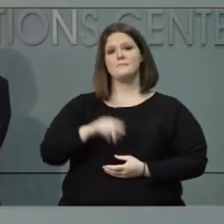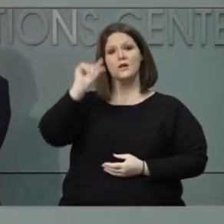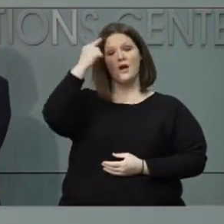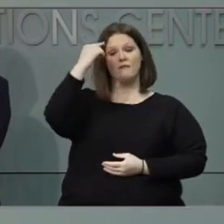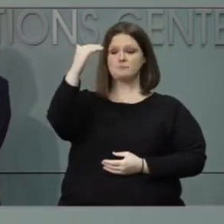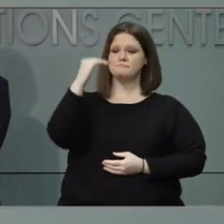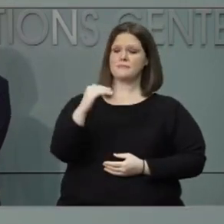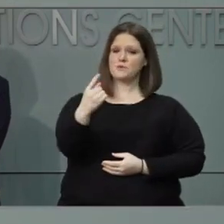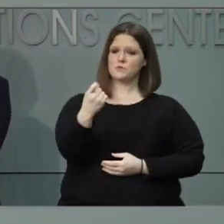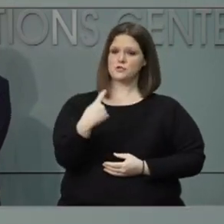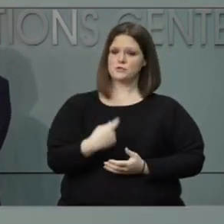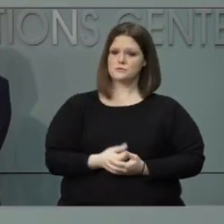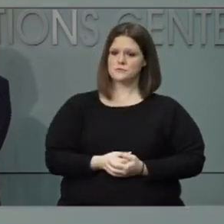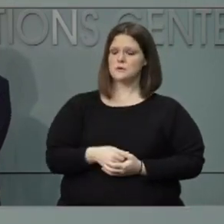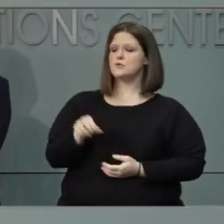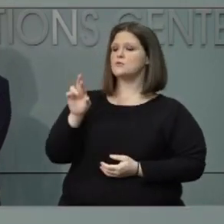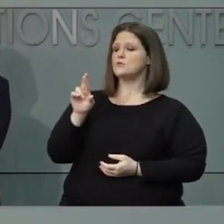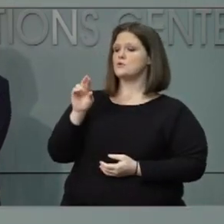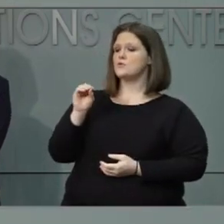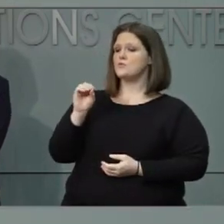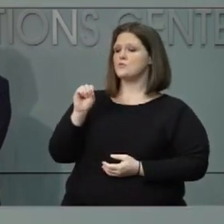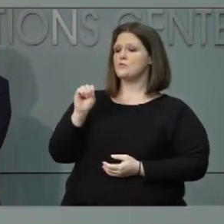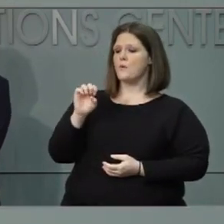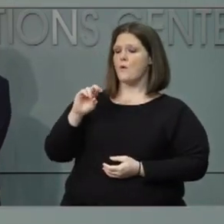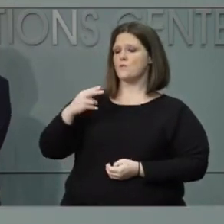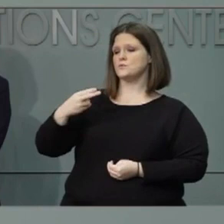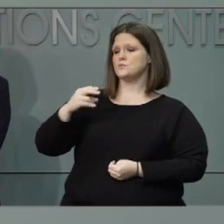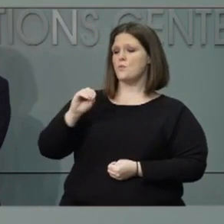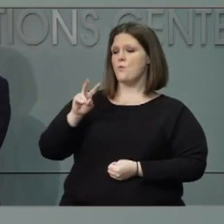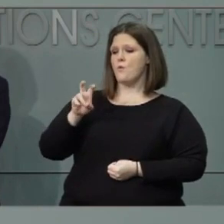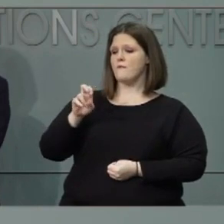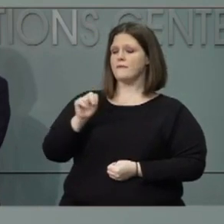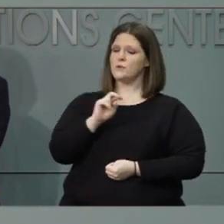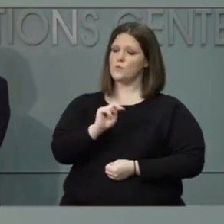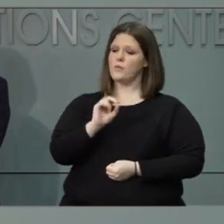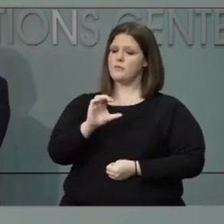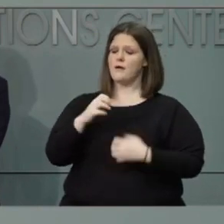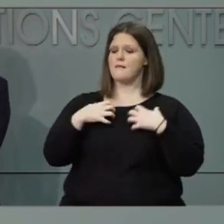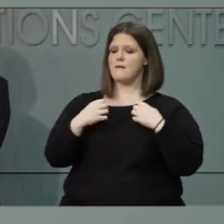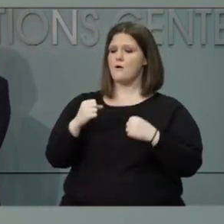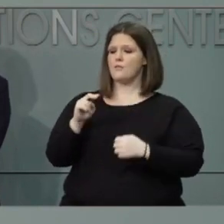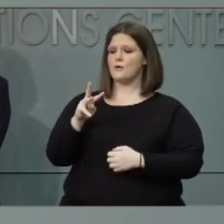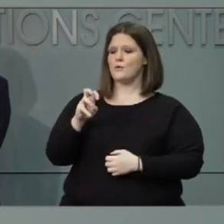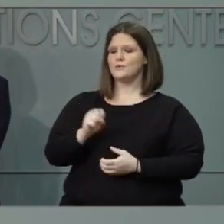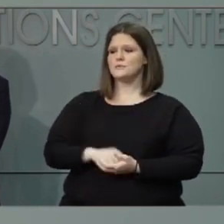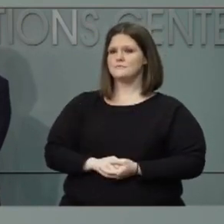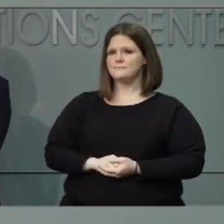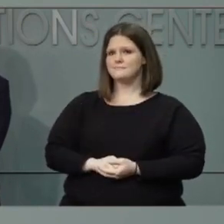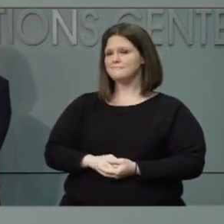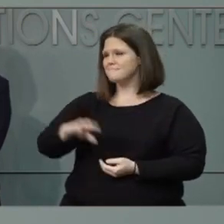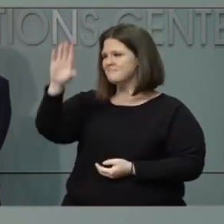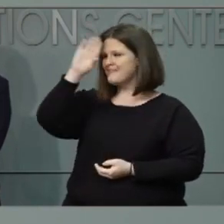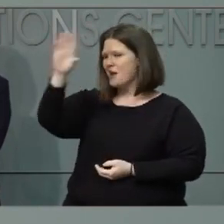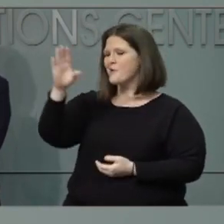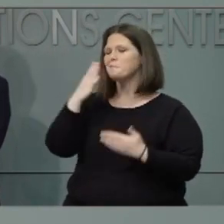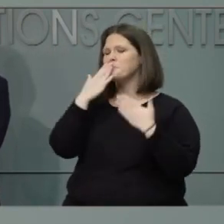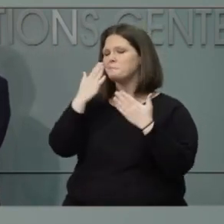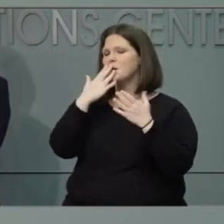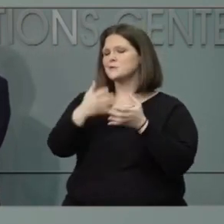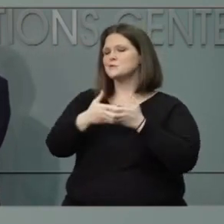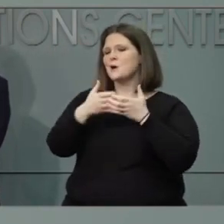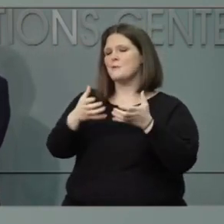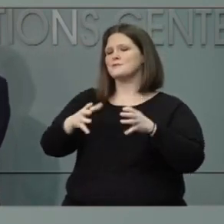Our next question is from Rose Hoban with North Carolina Health News. Hi, folks. Thank you very much for